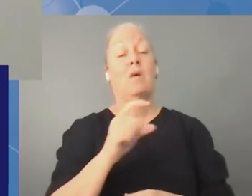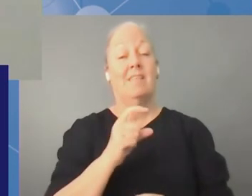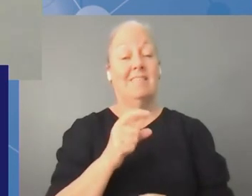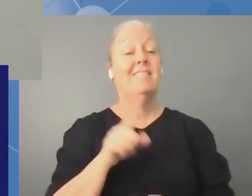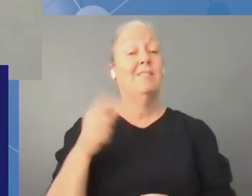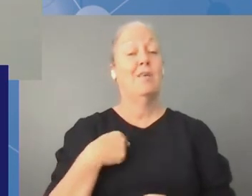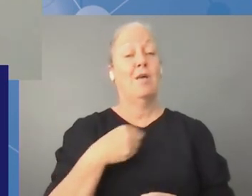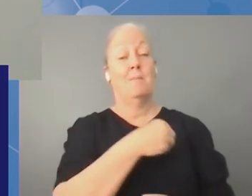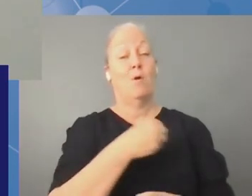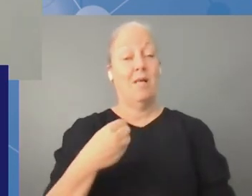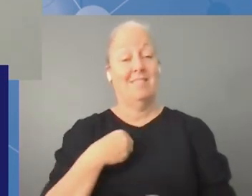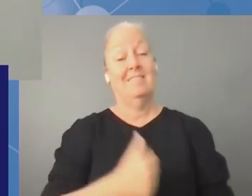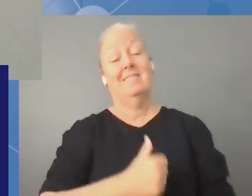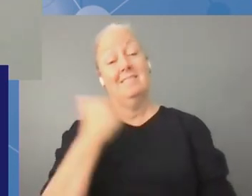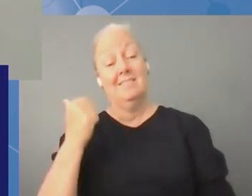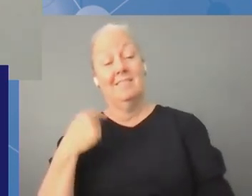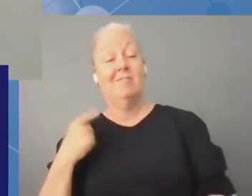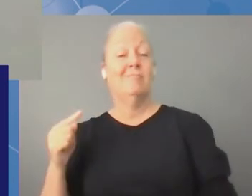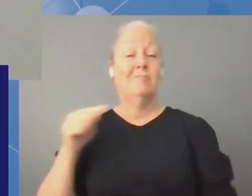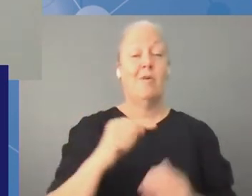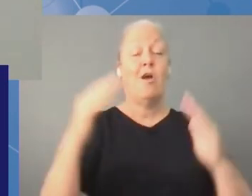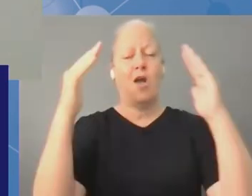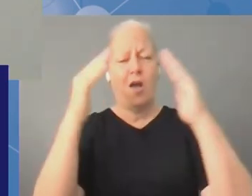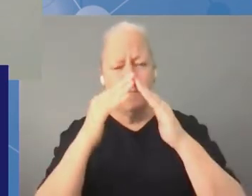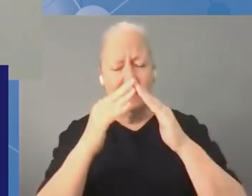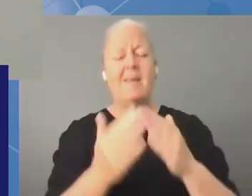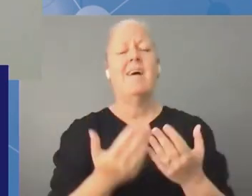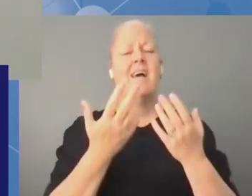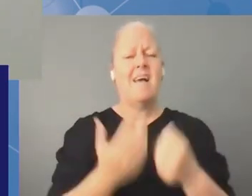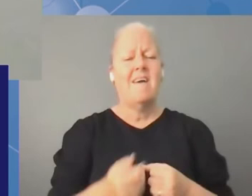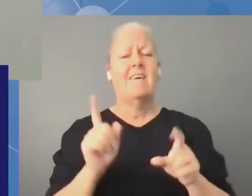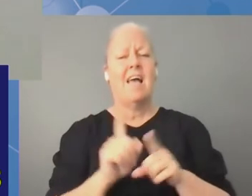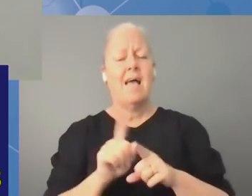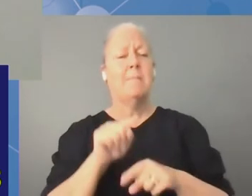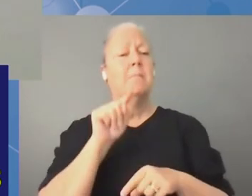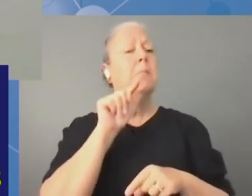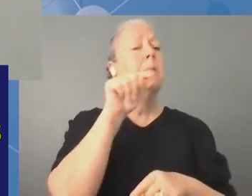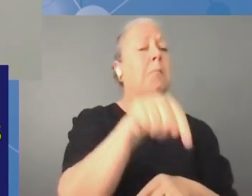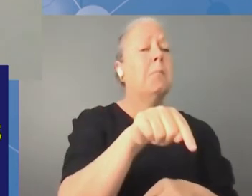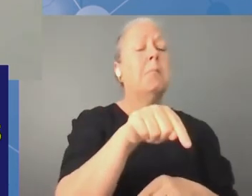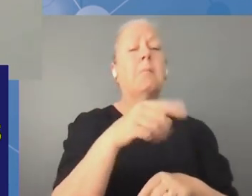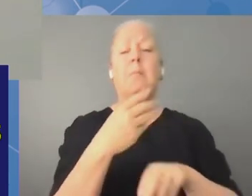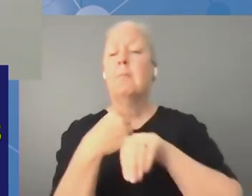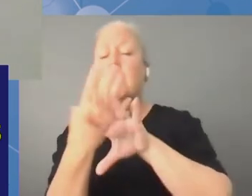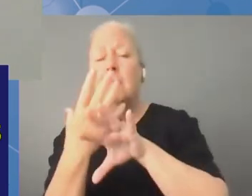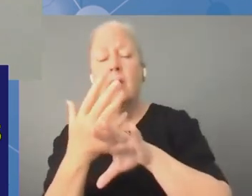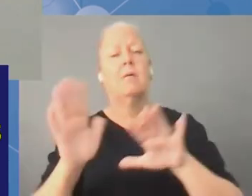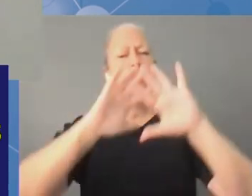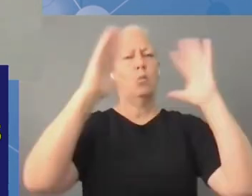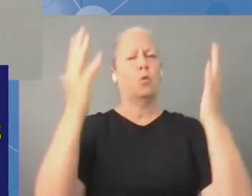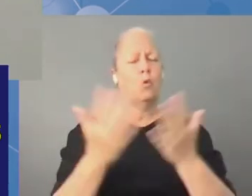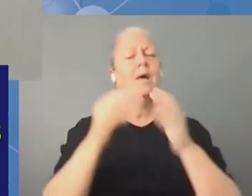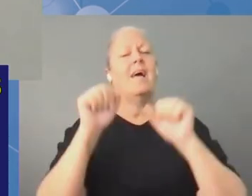uh work still great and it gave this hybrid performance really boost for people all around the world to uh